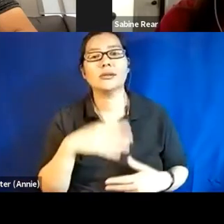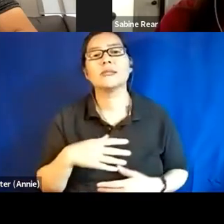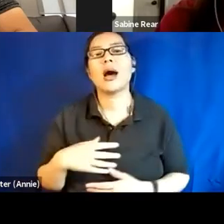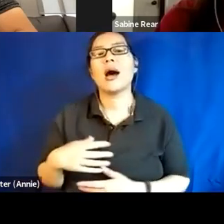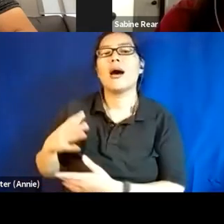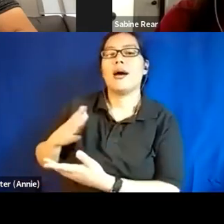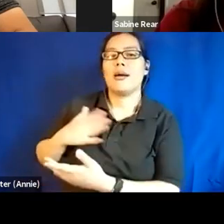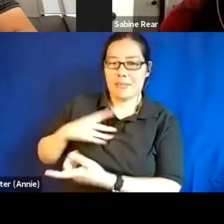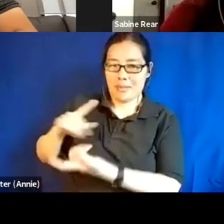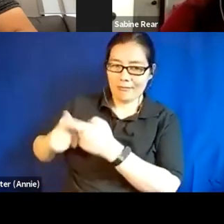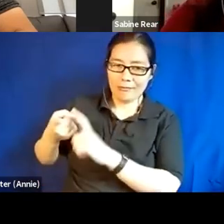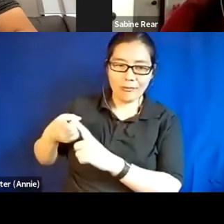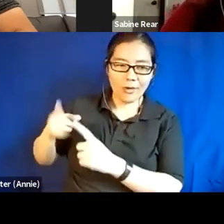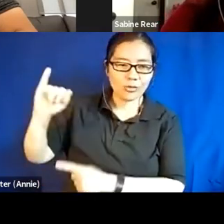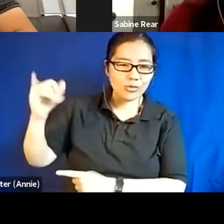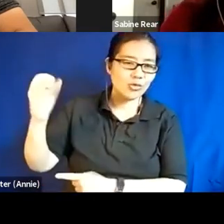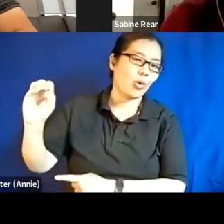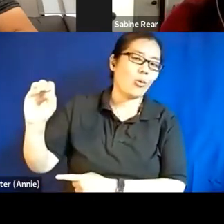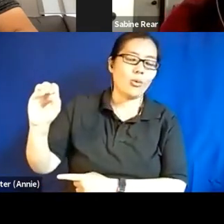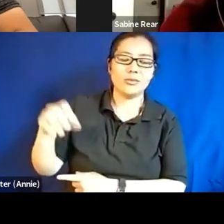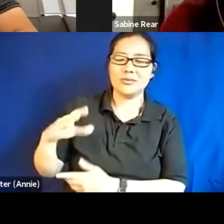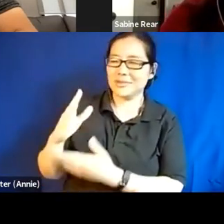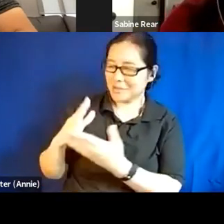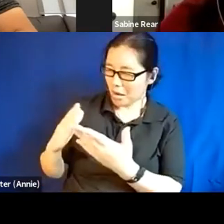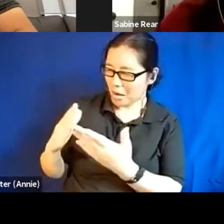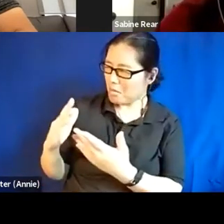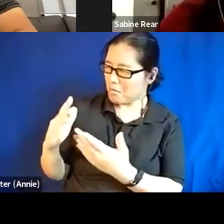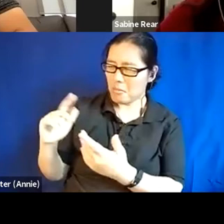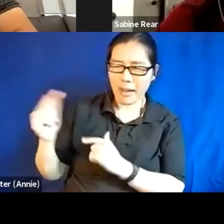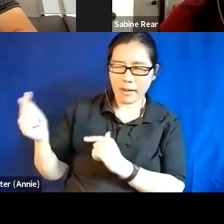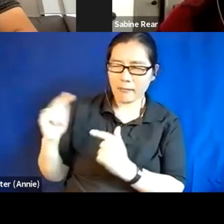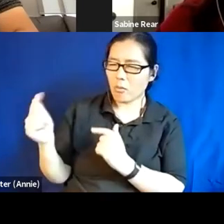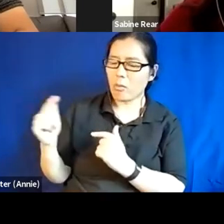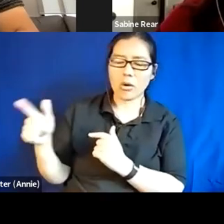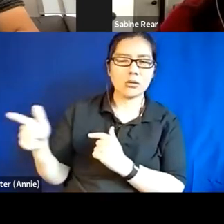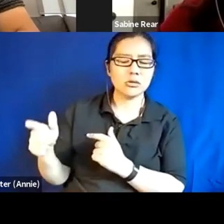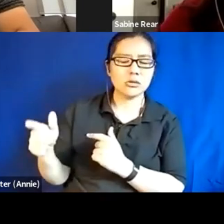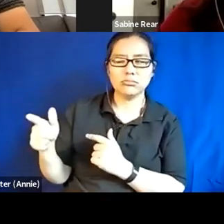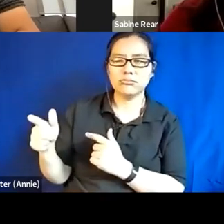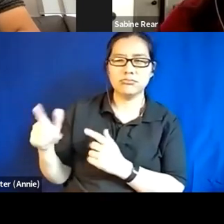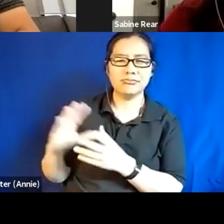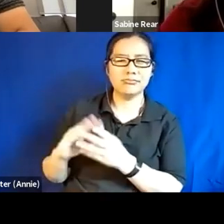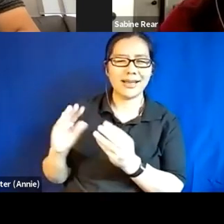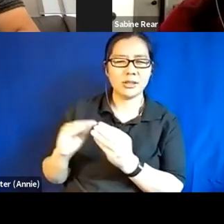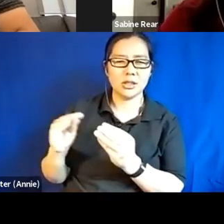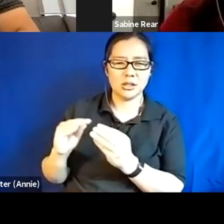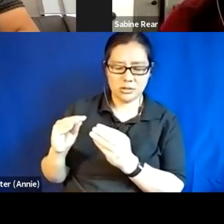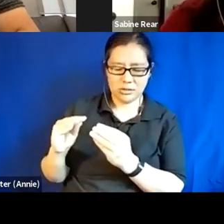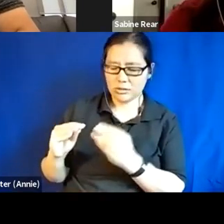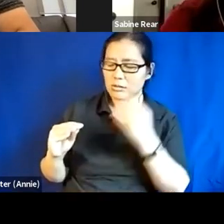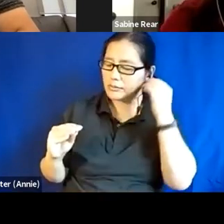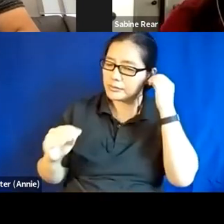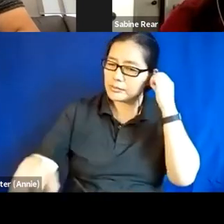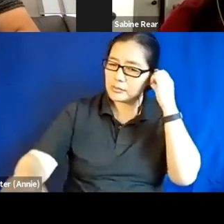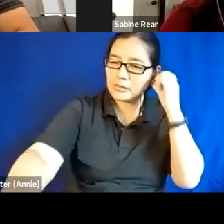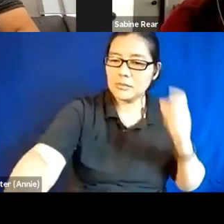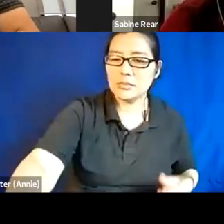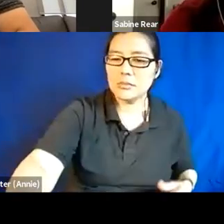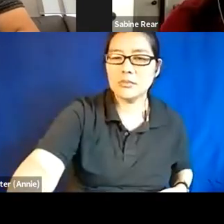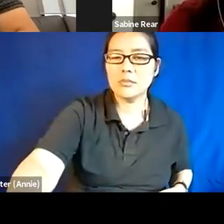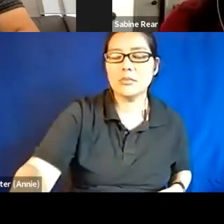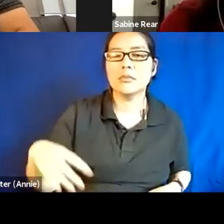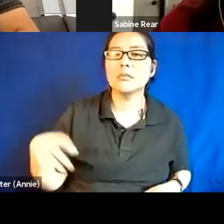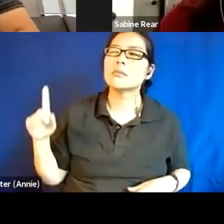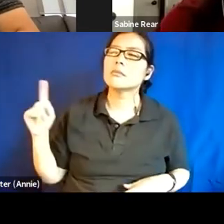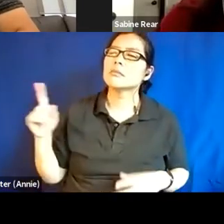uh, you mentioned in some correspondence you share with me that you're knowledgeable of the, my migration of minority portrayal of minorities in the